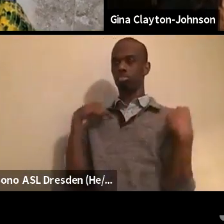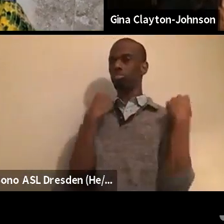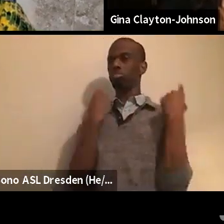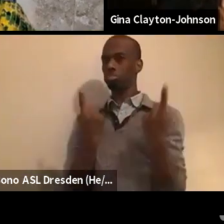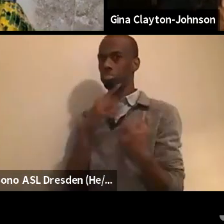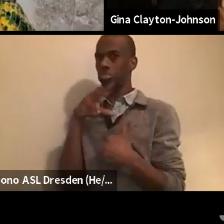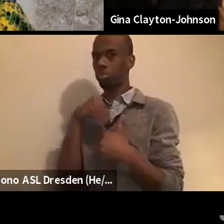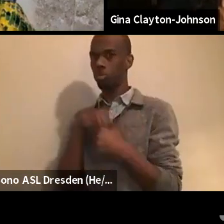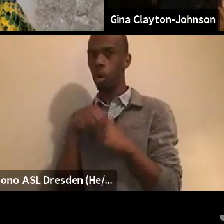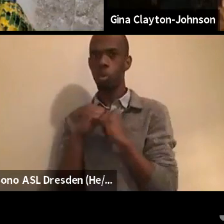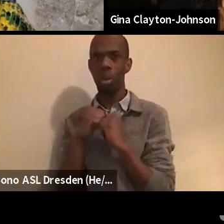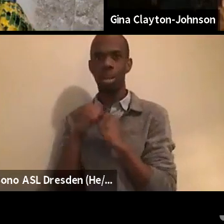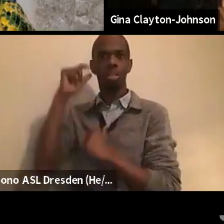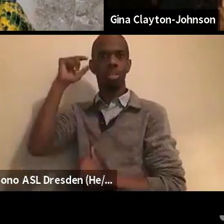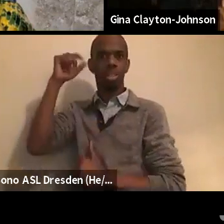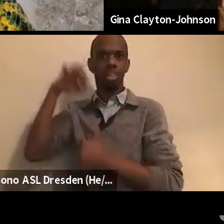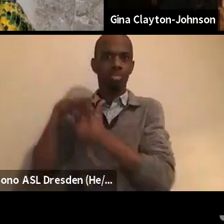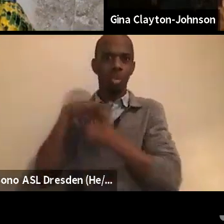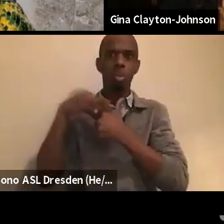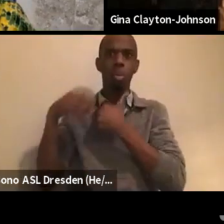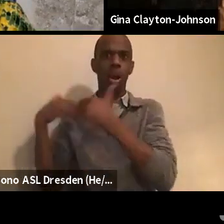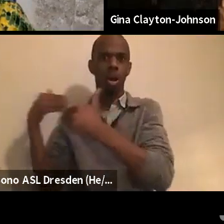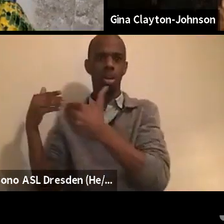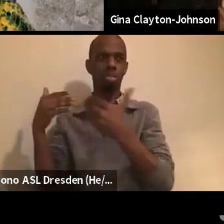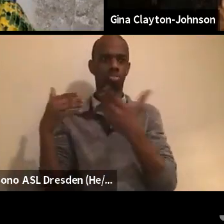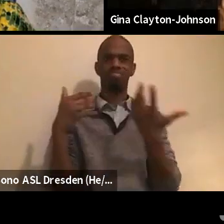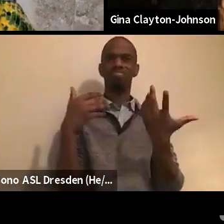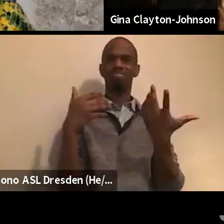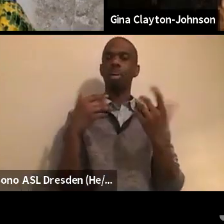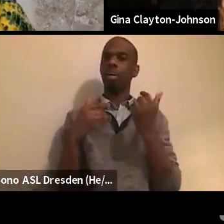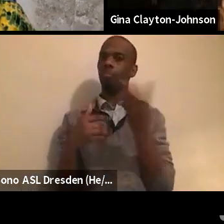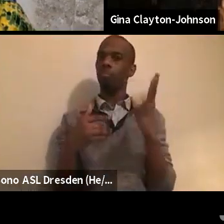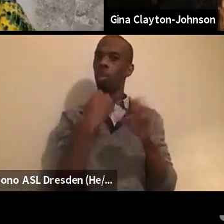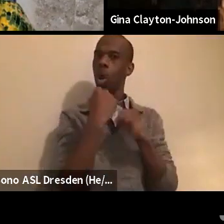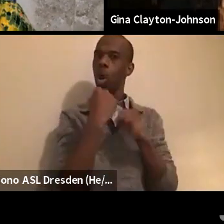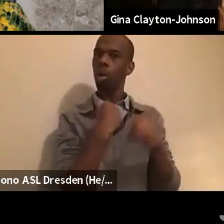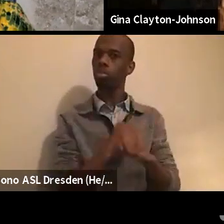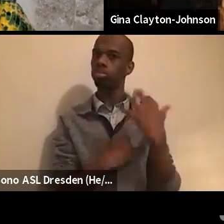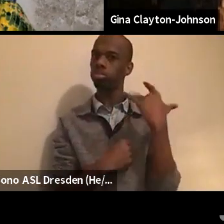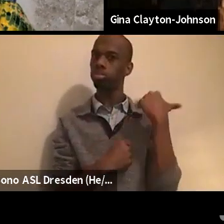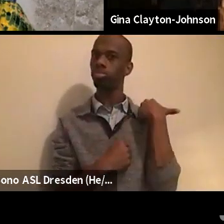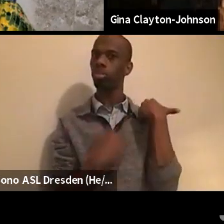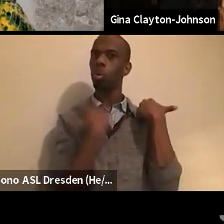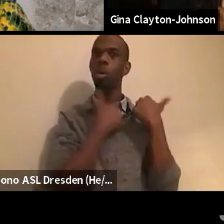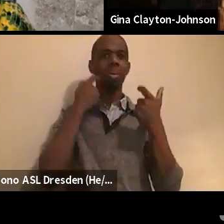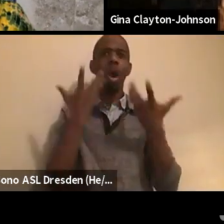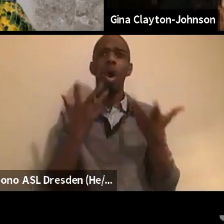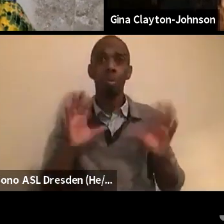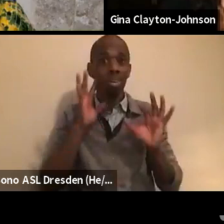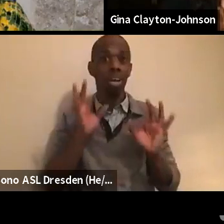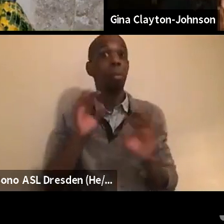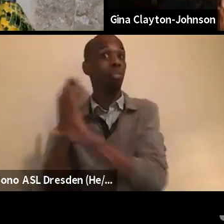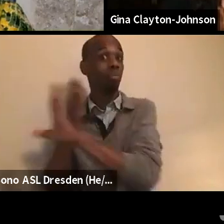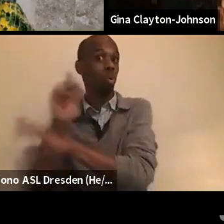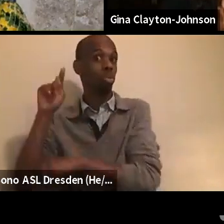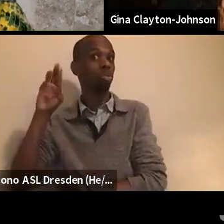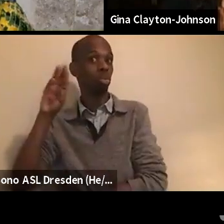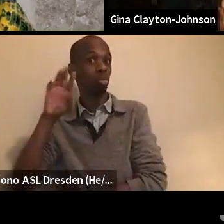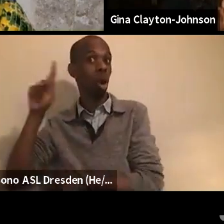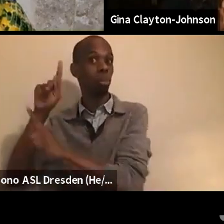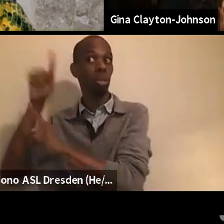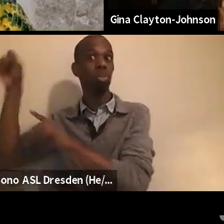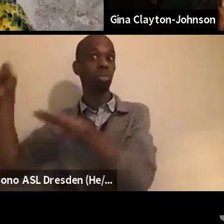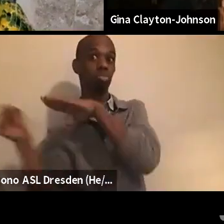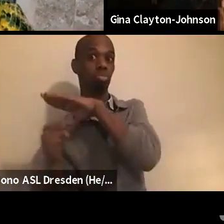decision over the last few years, uh, before, um, Trump got into office, we made an active decision